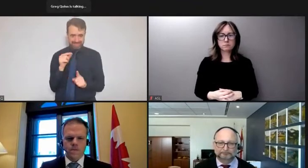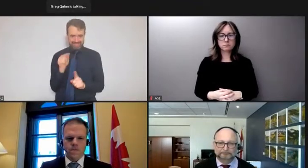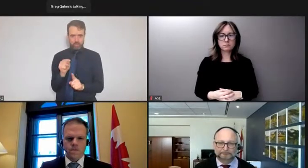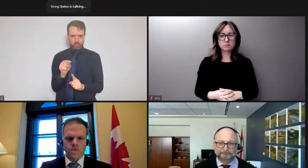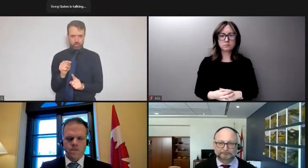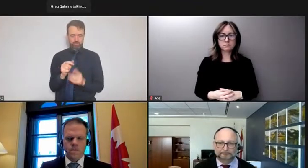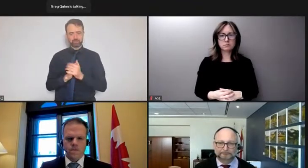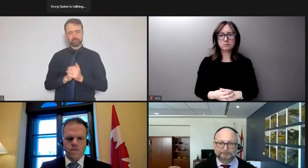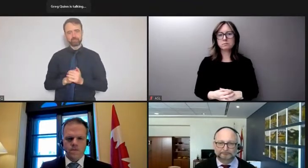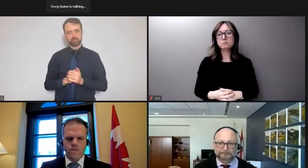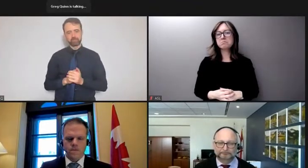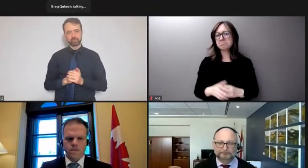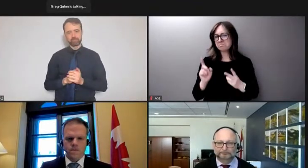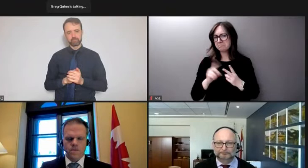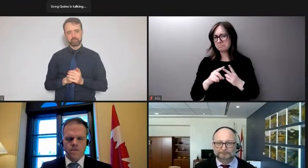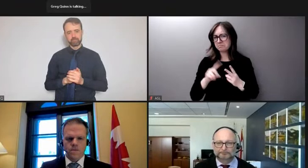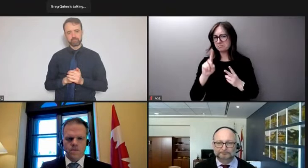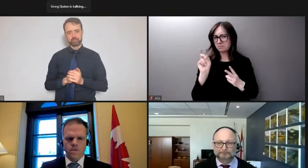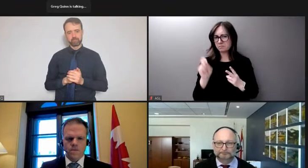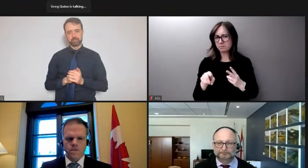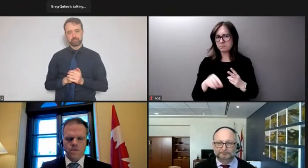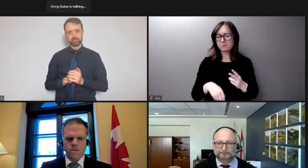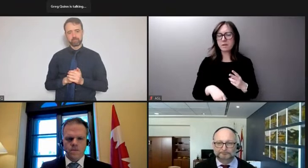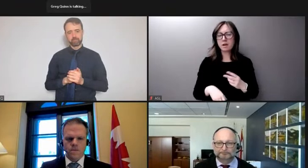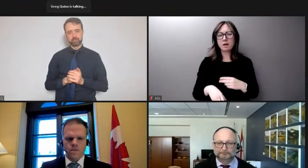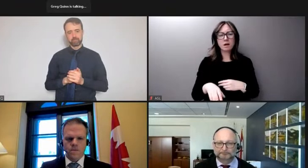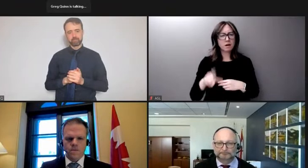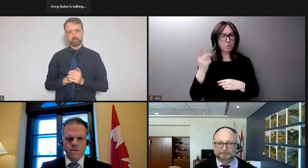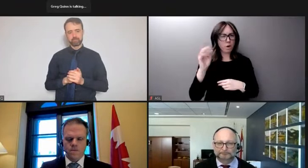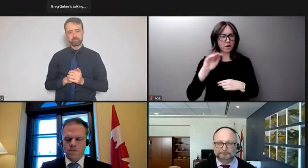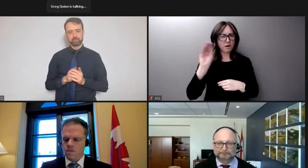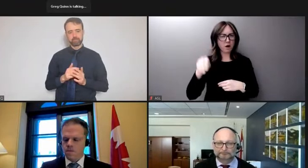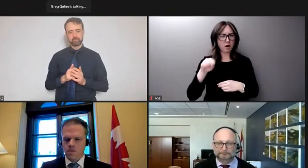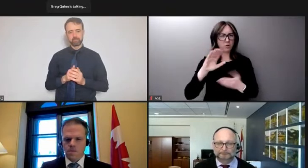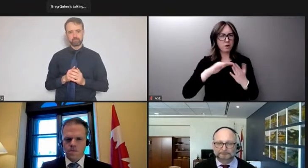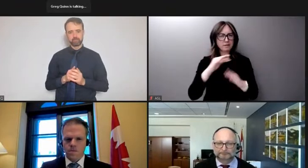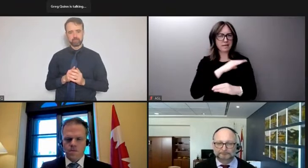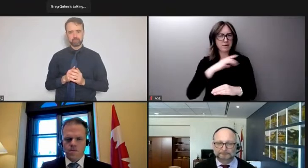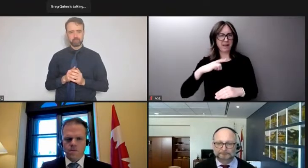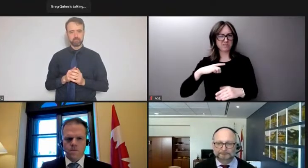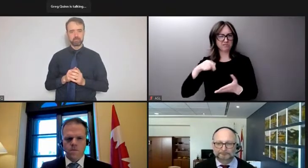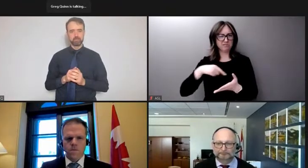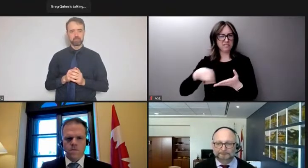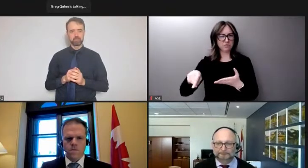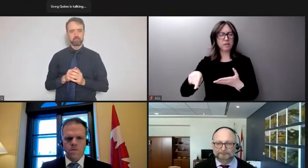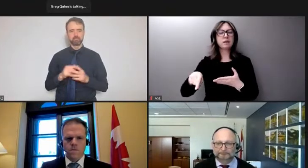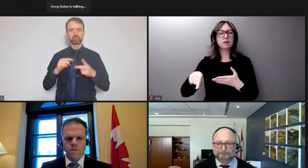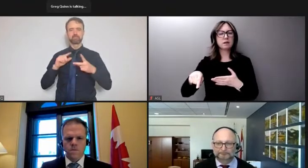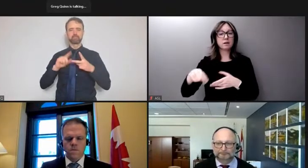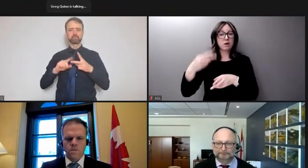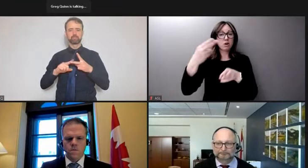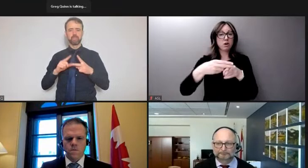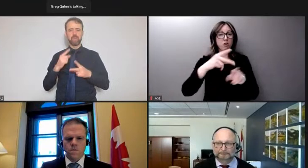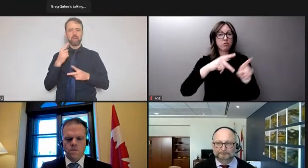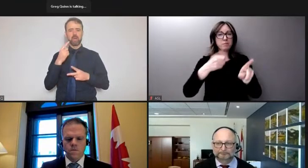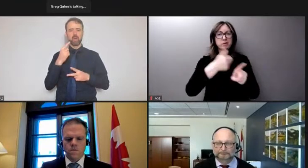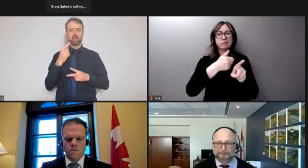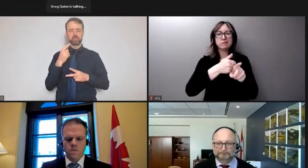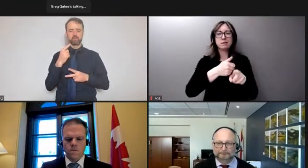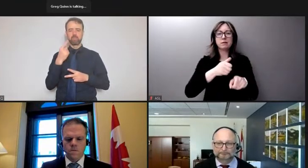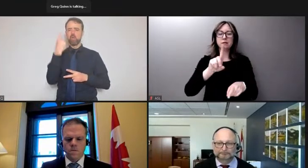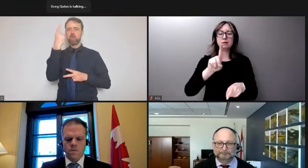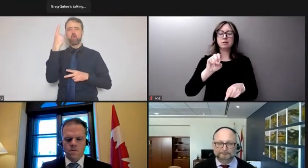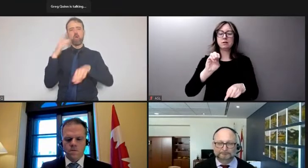Secondly, I wonder, I heard an Ottawa City Councillor at a council meeting this week call the protesters domestic terrorists.